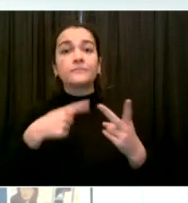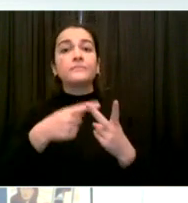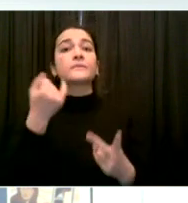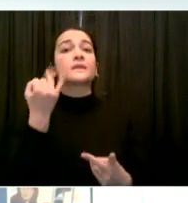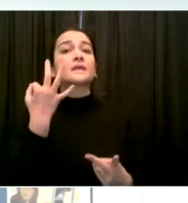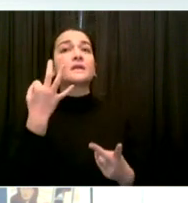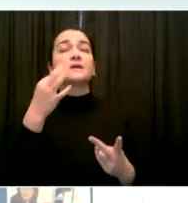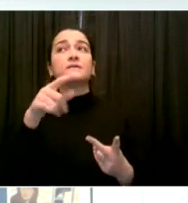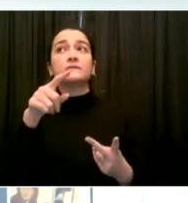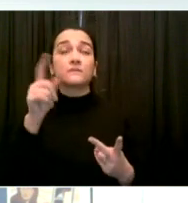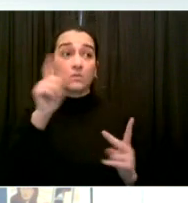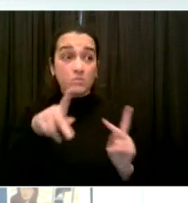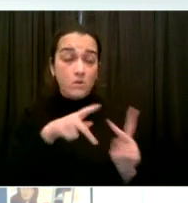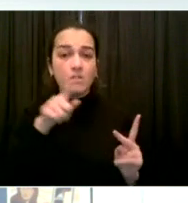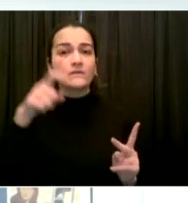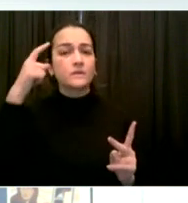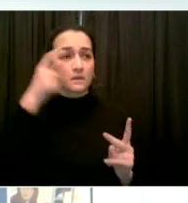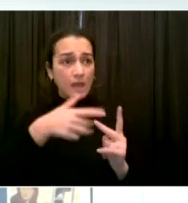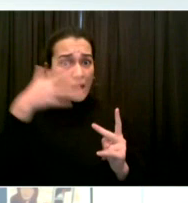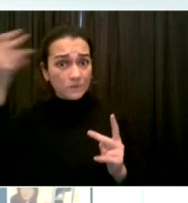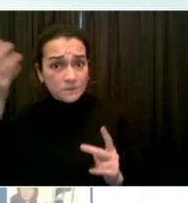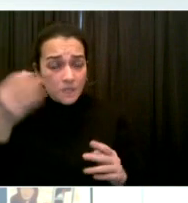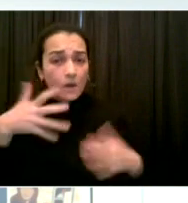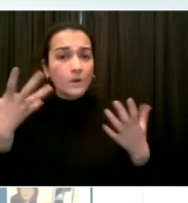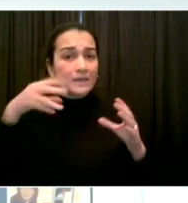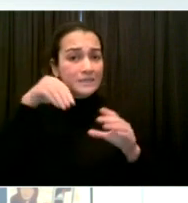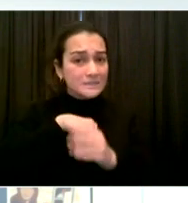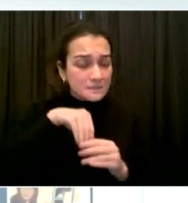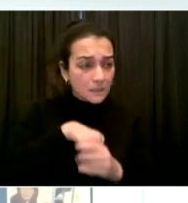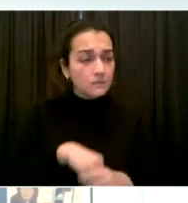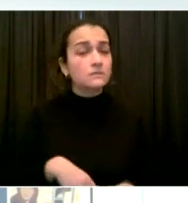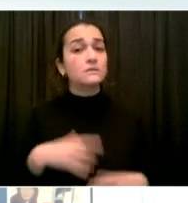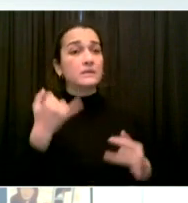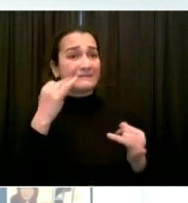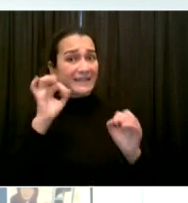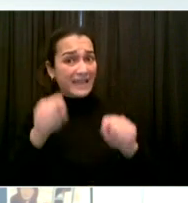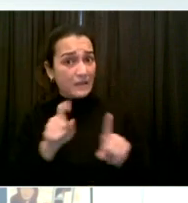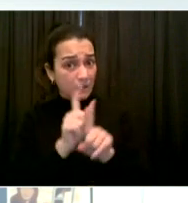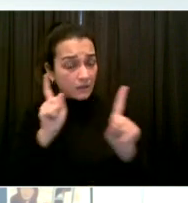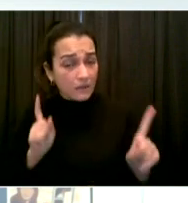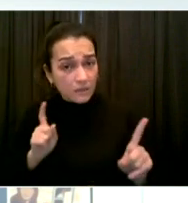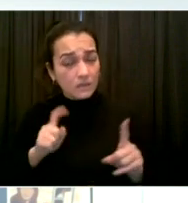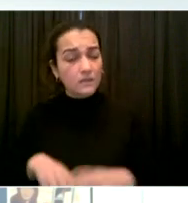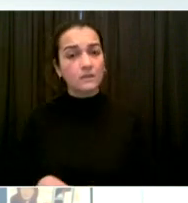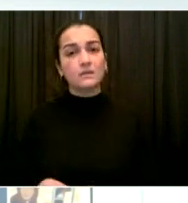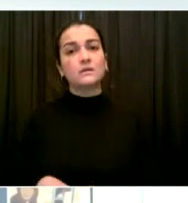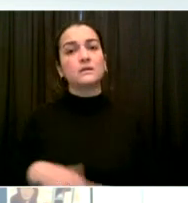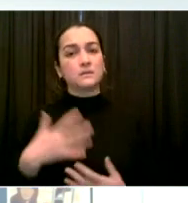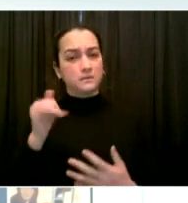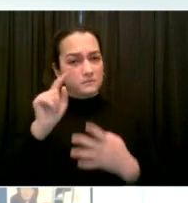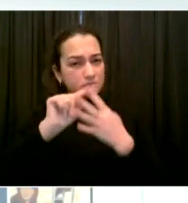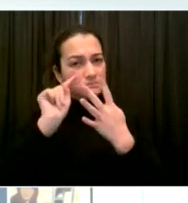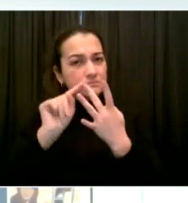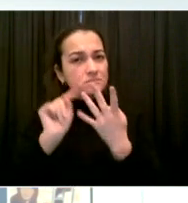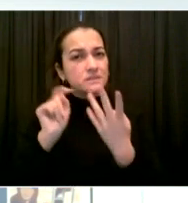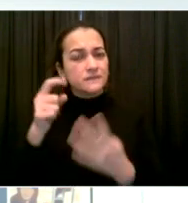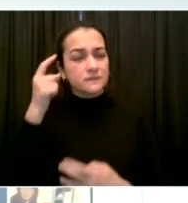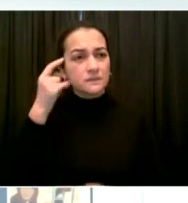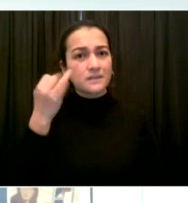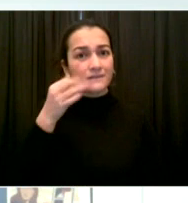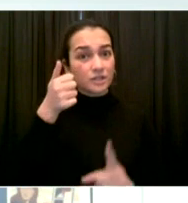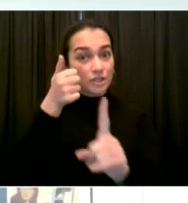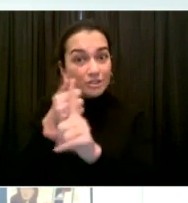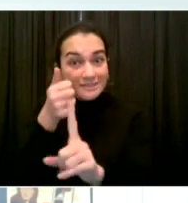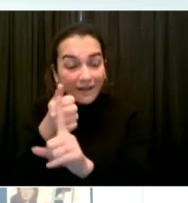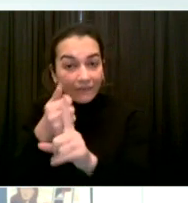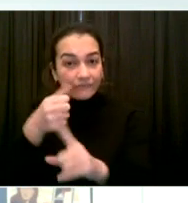settings, at least for the next few weeks. For my own family, we've made some adjustments to holiday plans around my young daughter